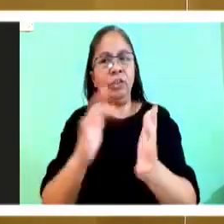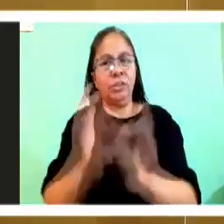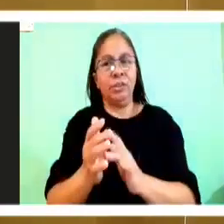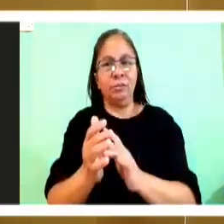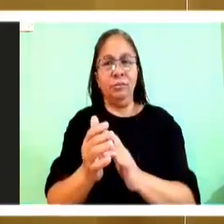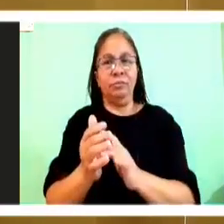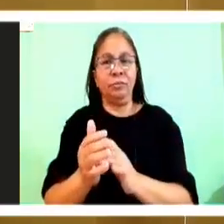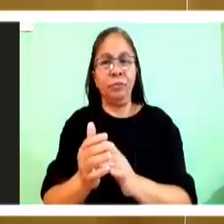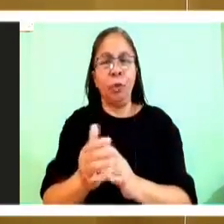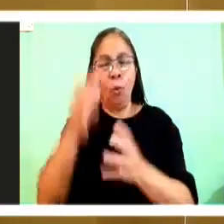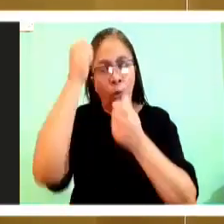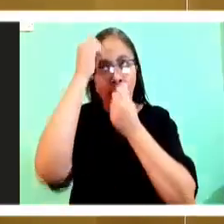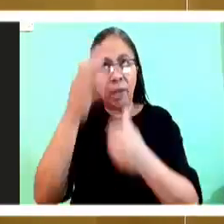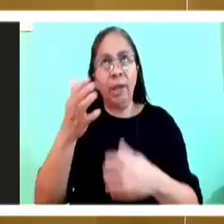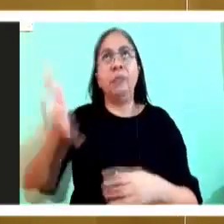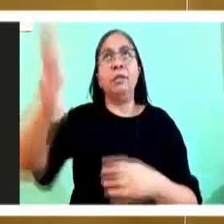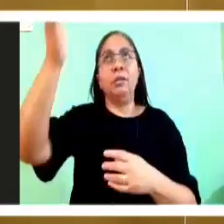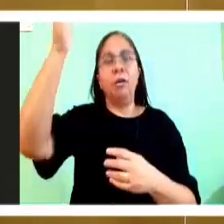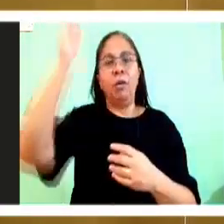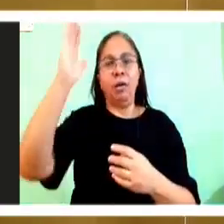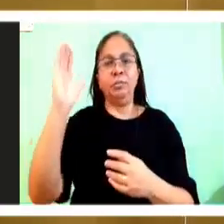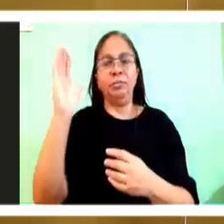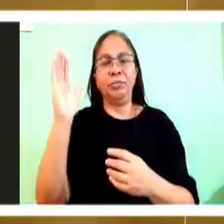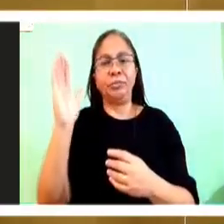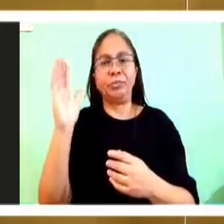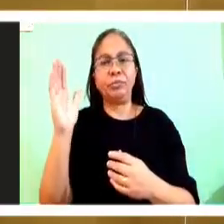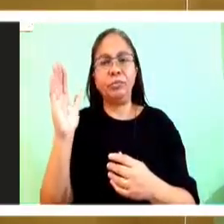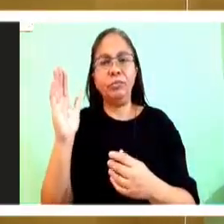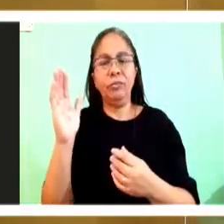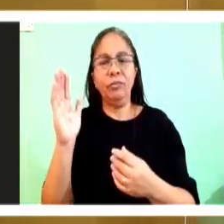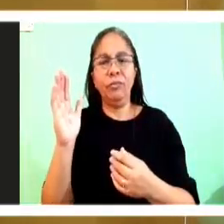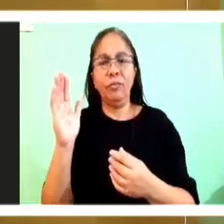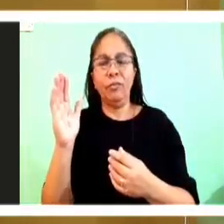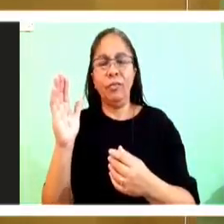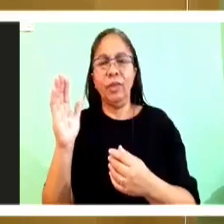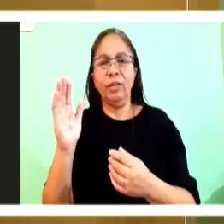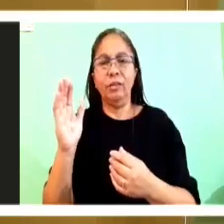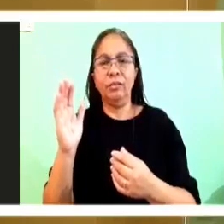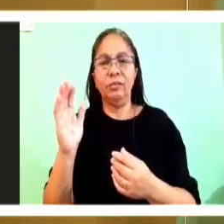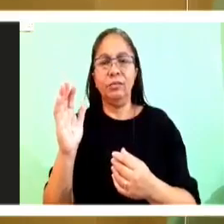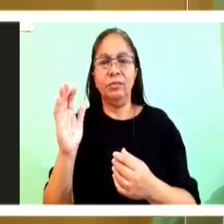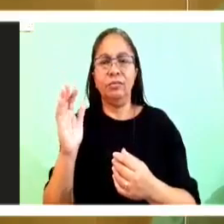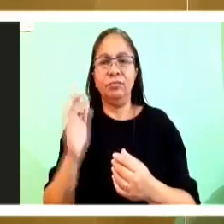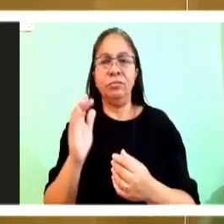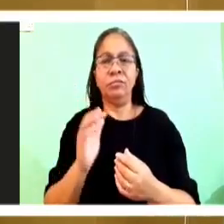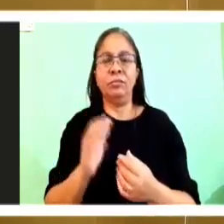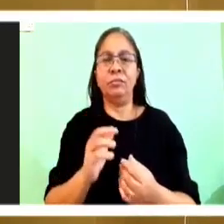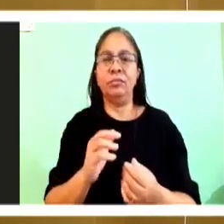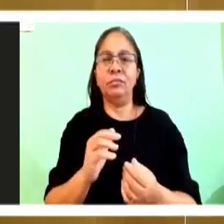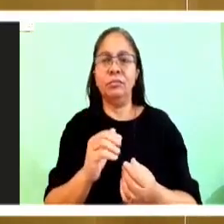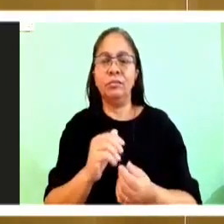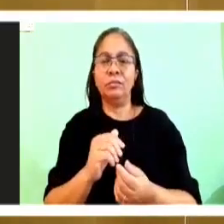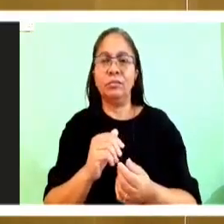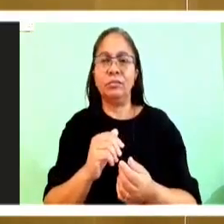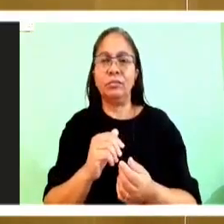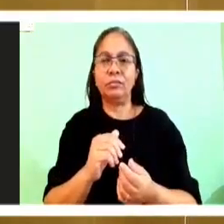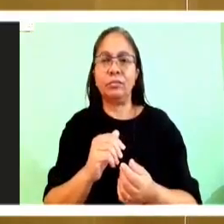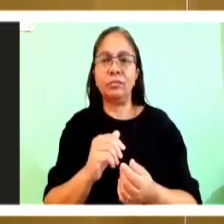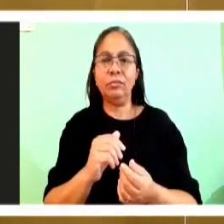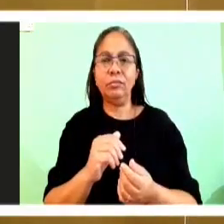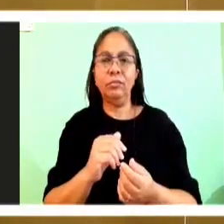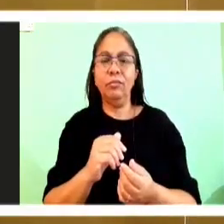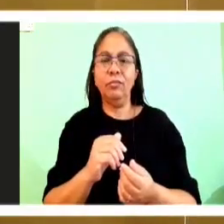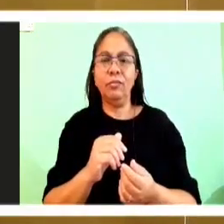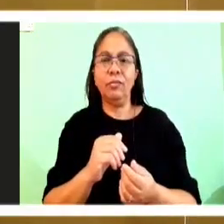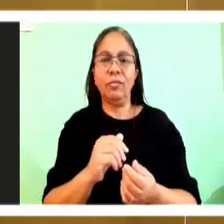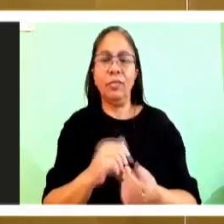God. And it is right here on this axis of turning to the will of God that we have the deepest problem